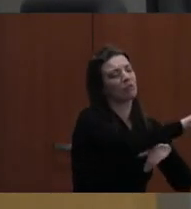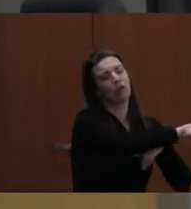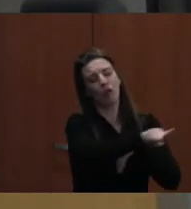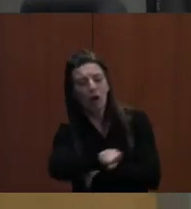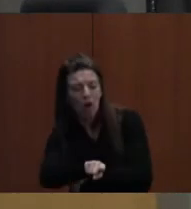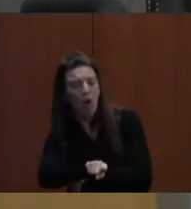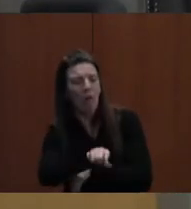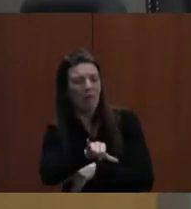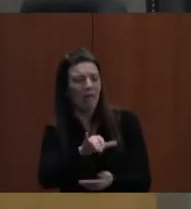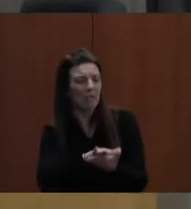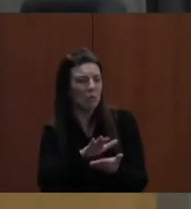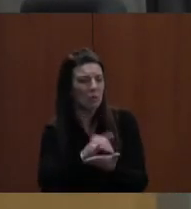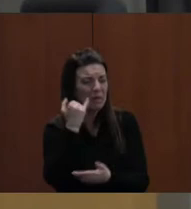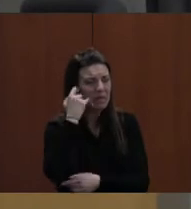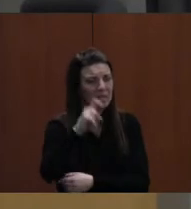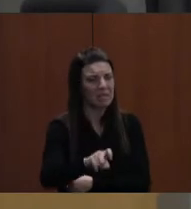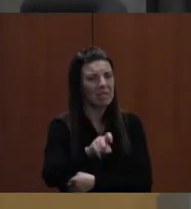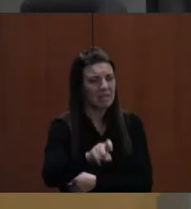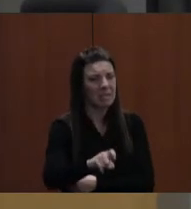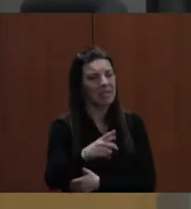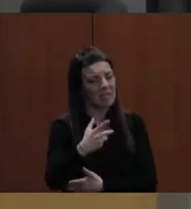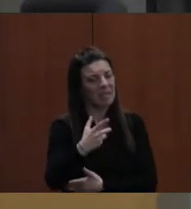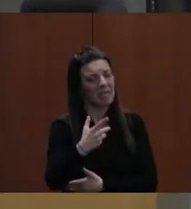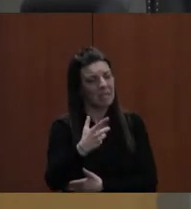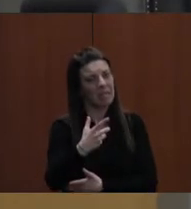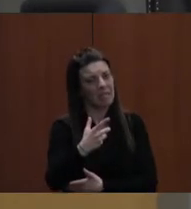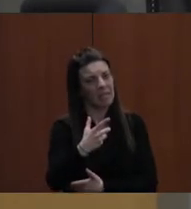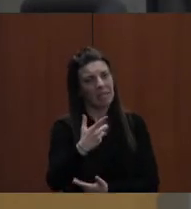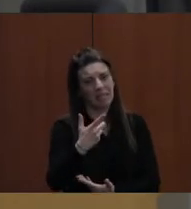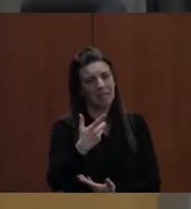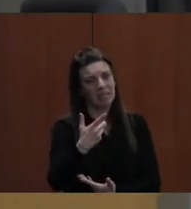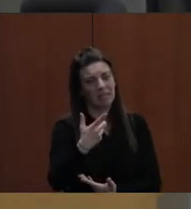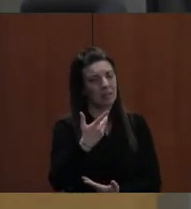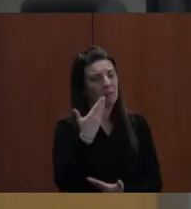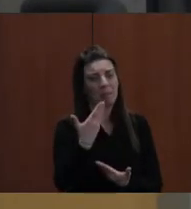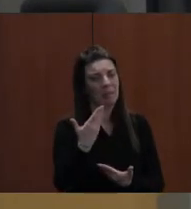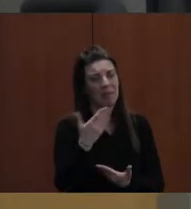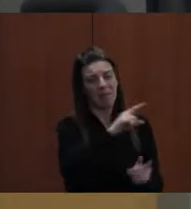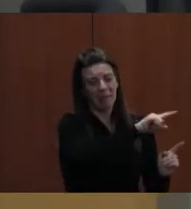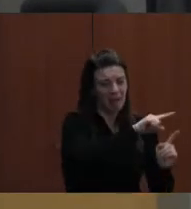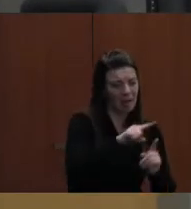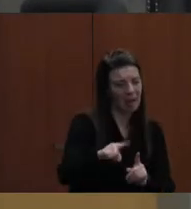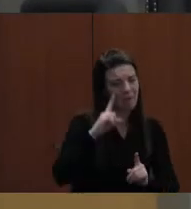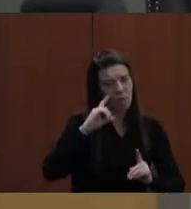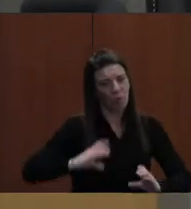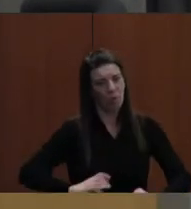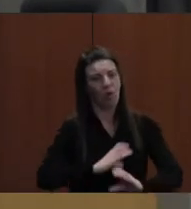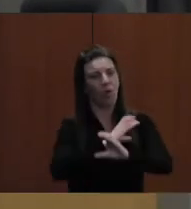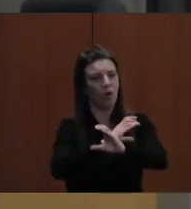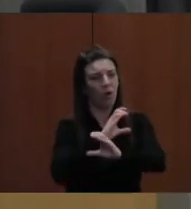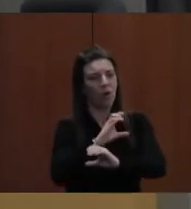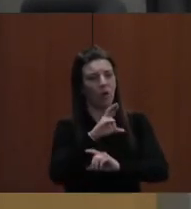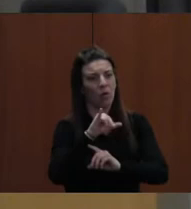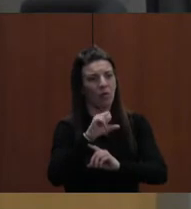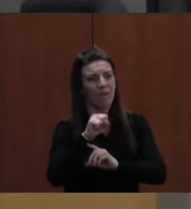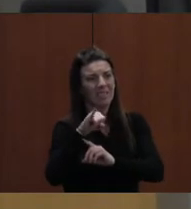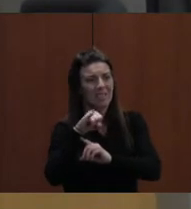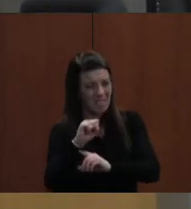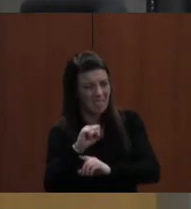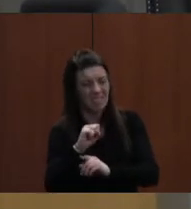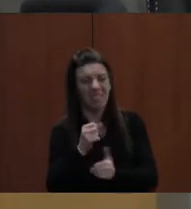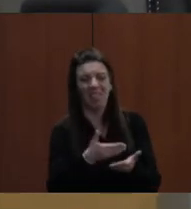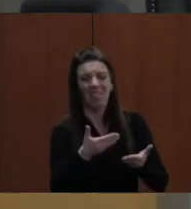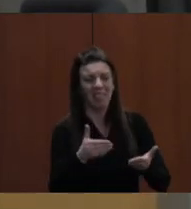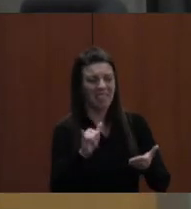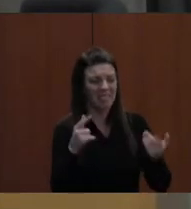that that counselor is responding to some type of crisis. And there are things that occur that might not be